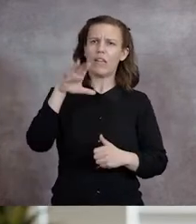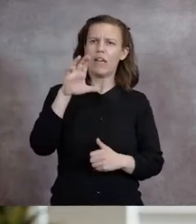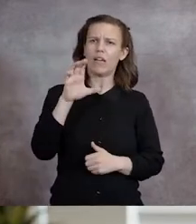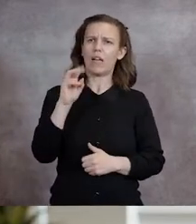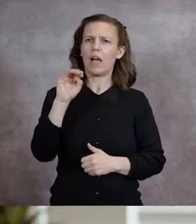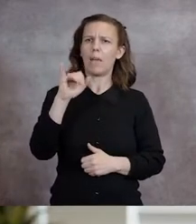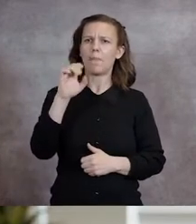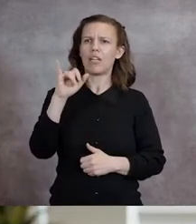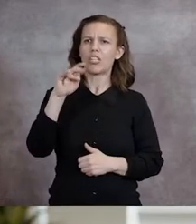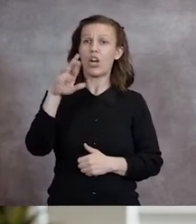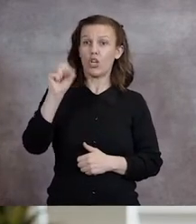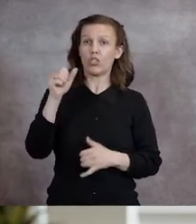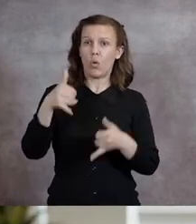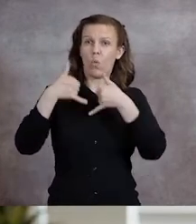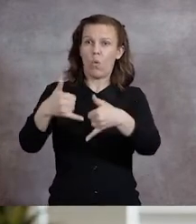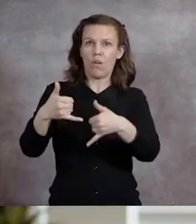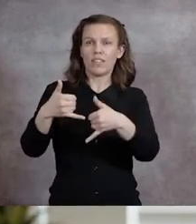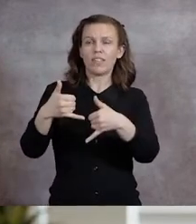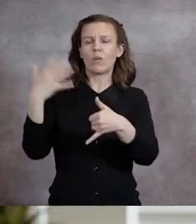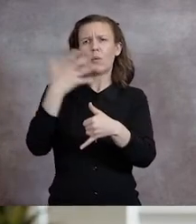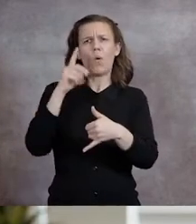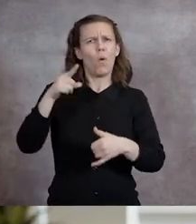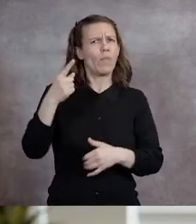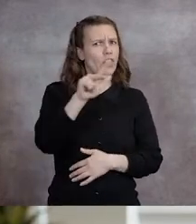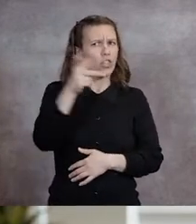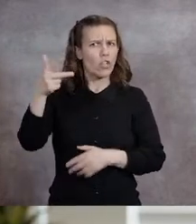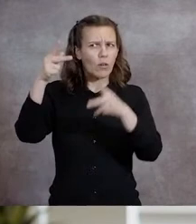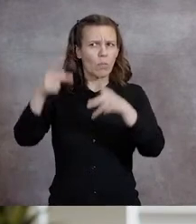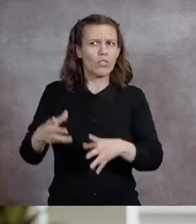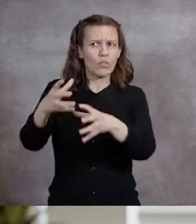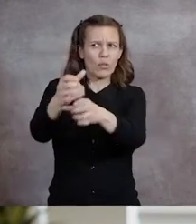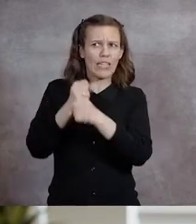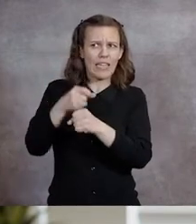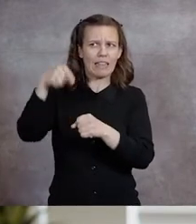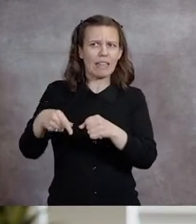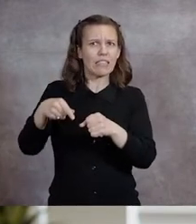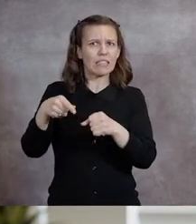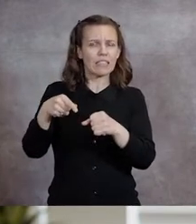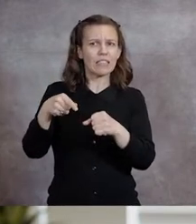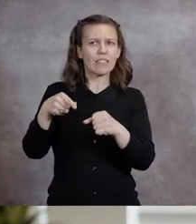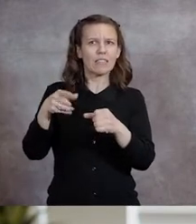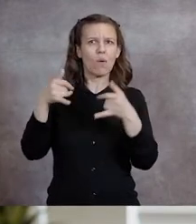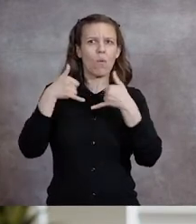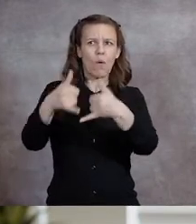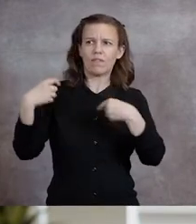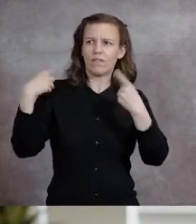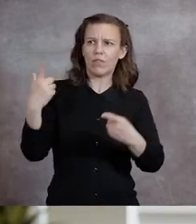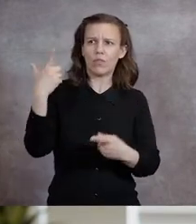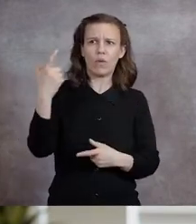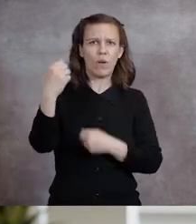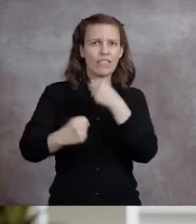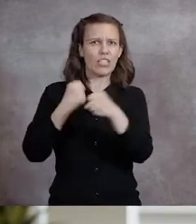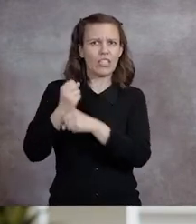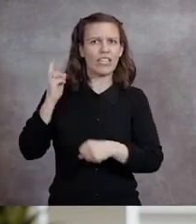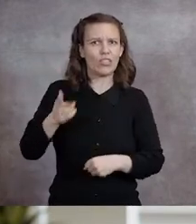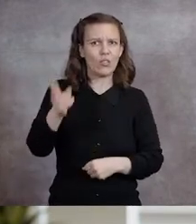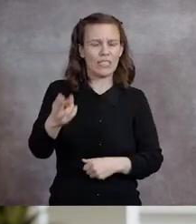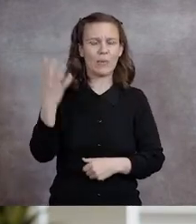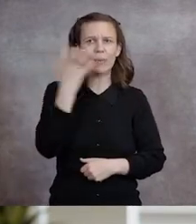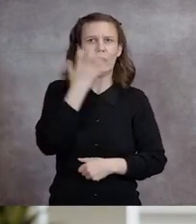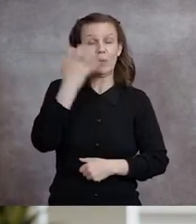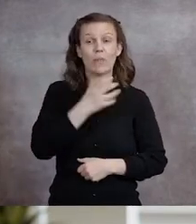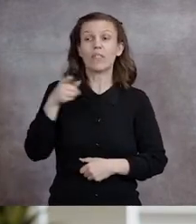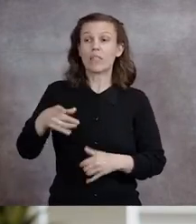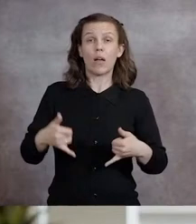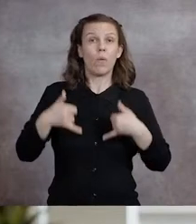Award, only the third recipient of the award in the conference's 21-year history. In presenting